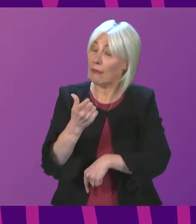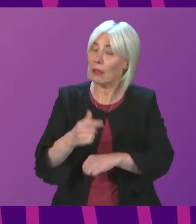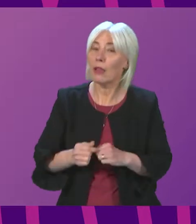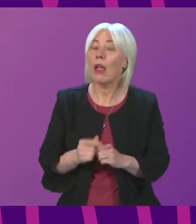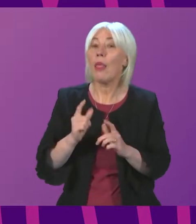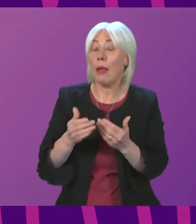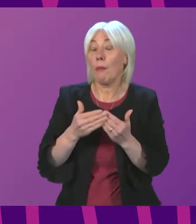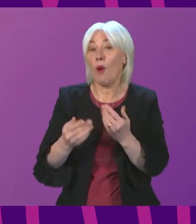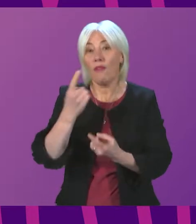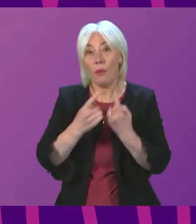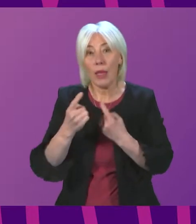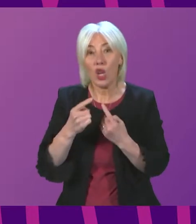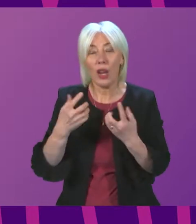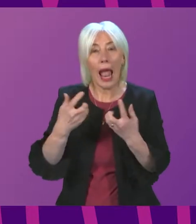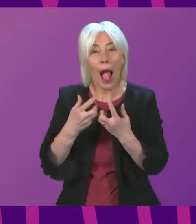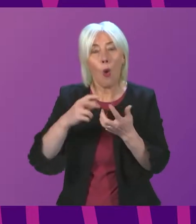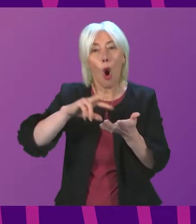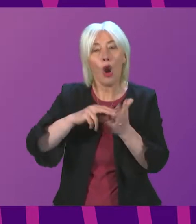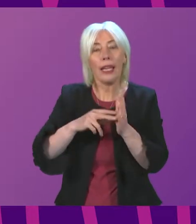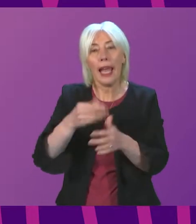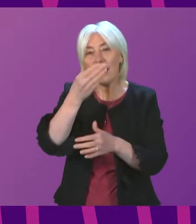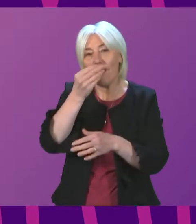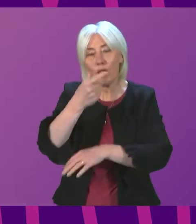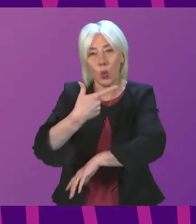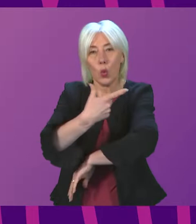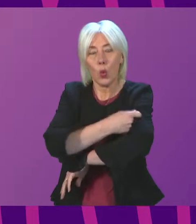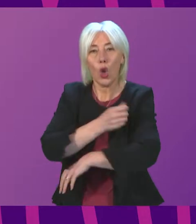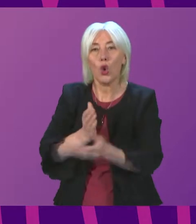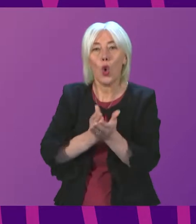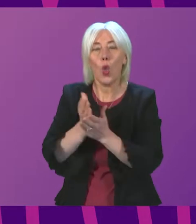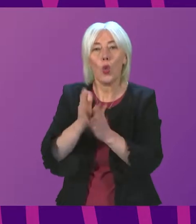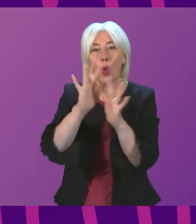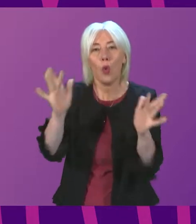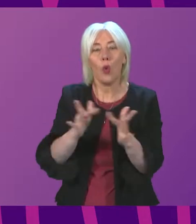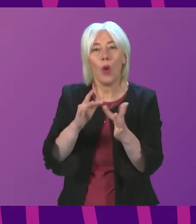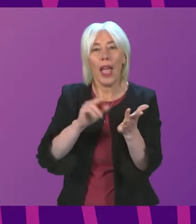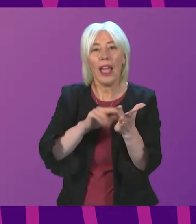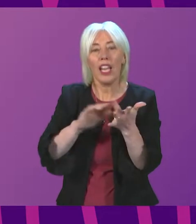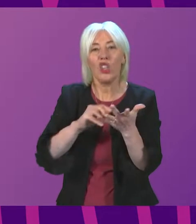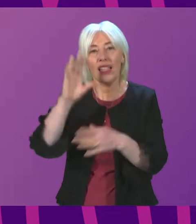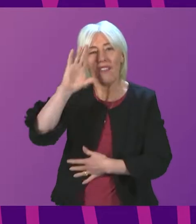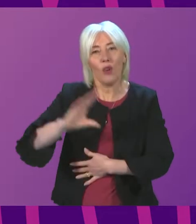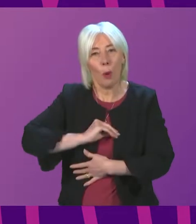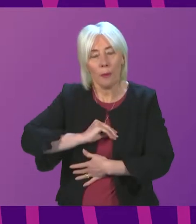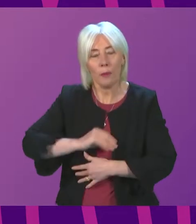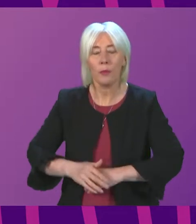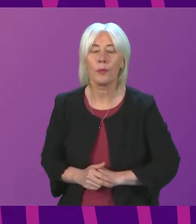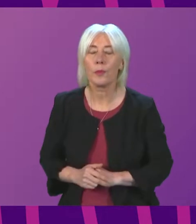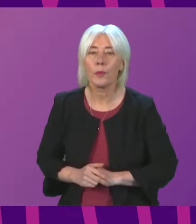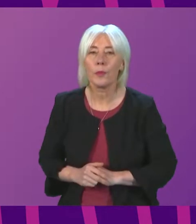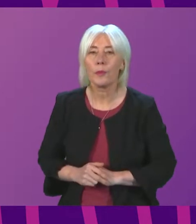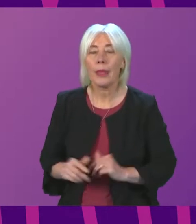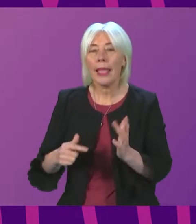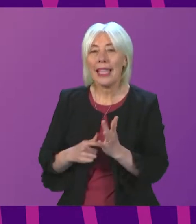And further information on how to go about arranging a flu vaccination is available through NHS Inform. I call Tess White to be rolled by Marie